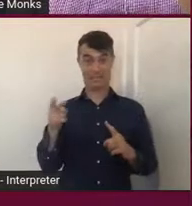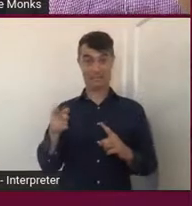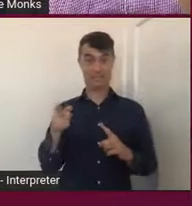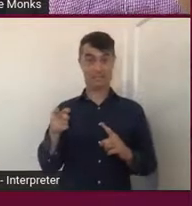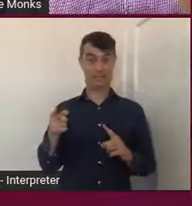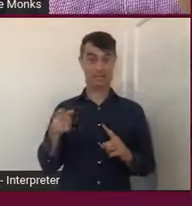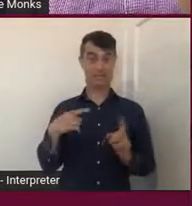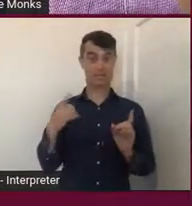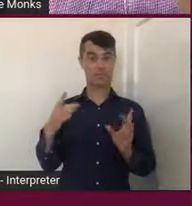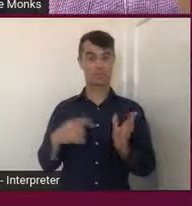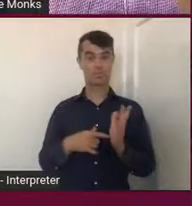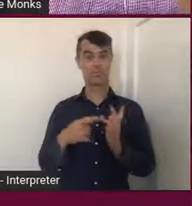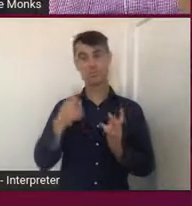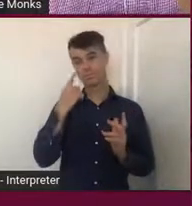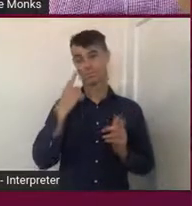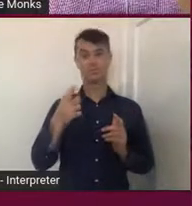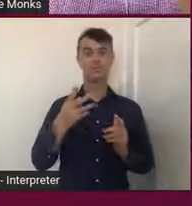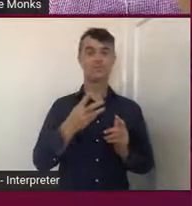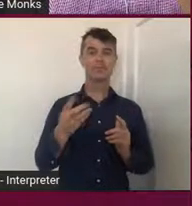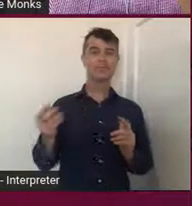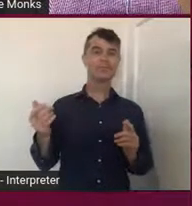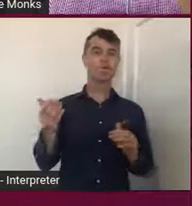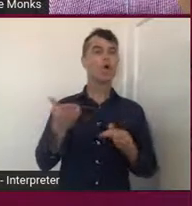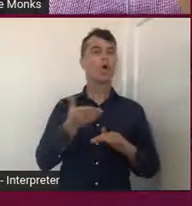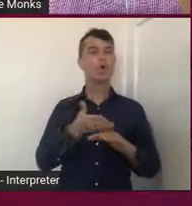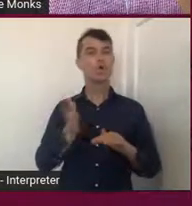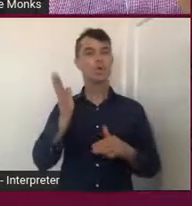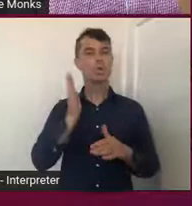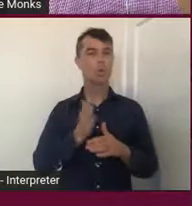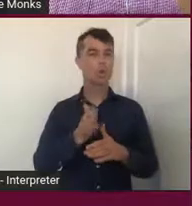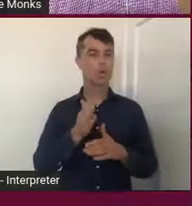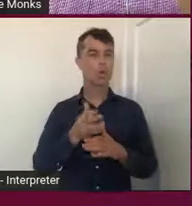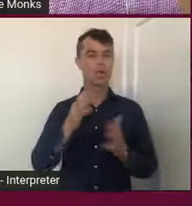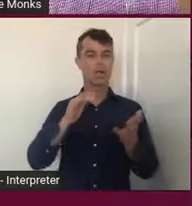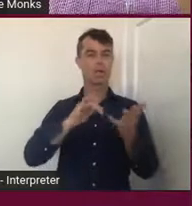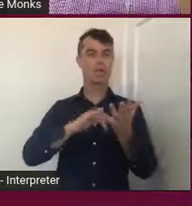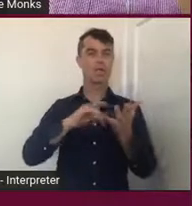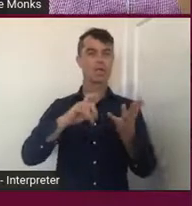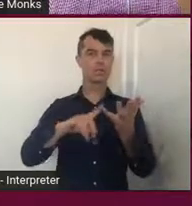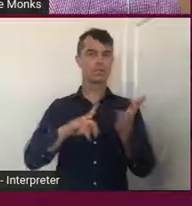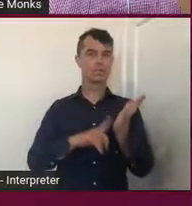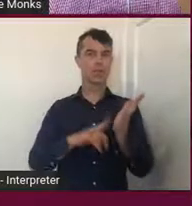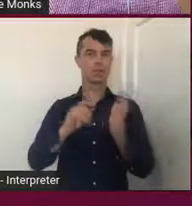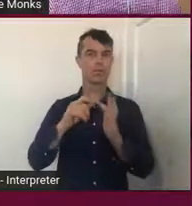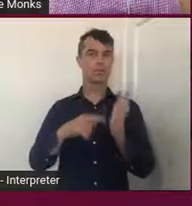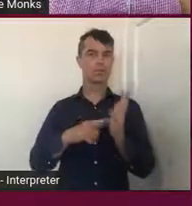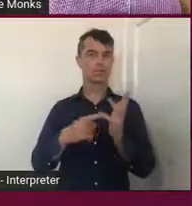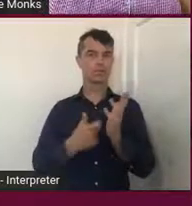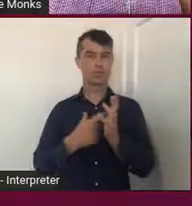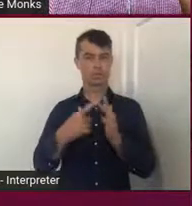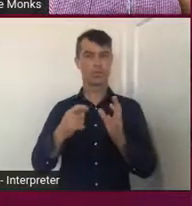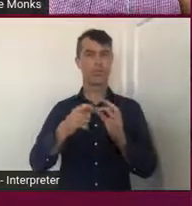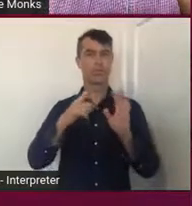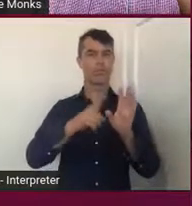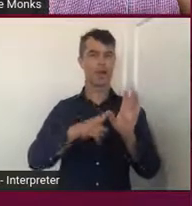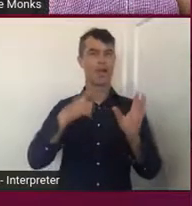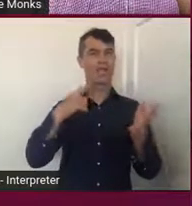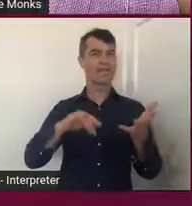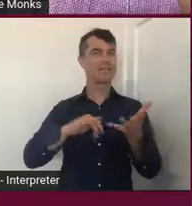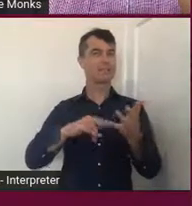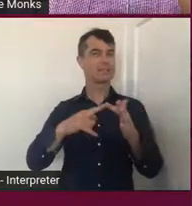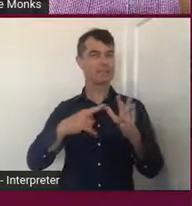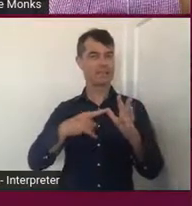look at some new work, which is Sculpture by the Sea in Western Australia, which you did some work in